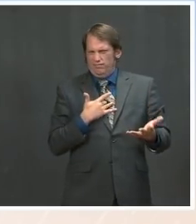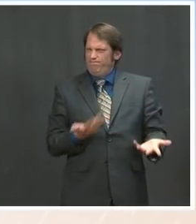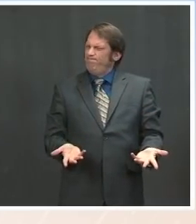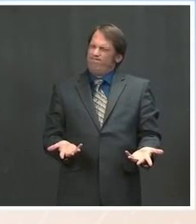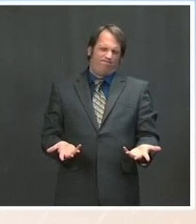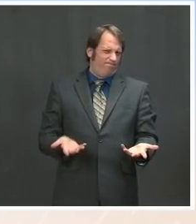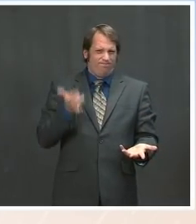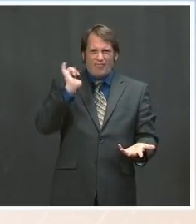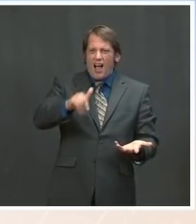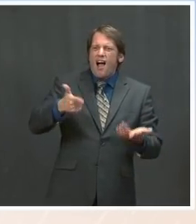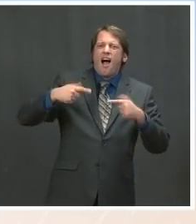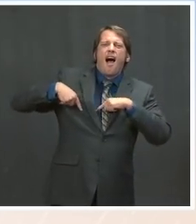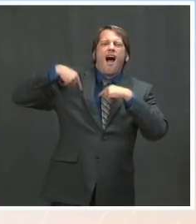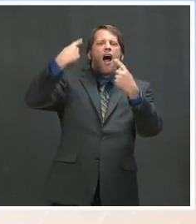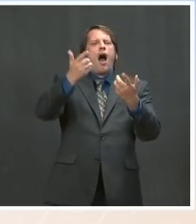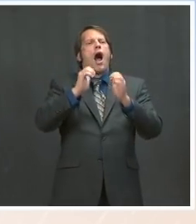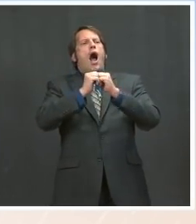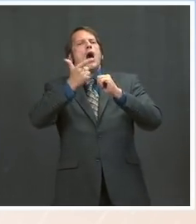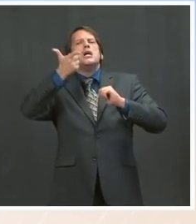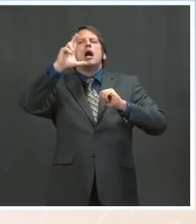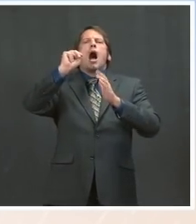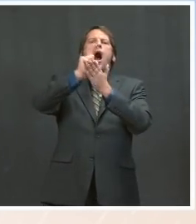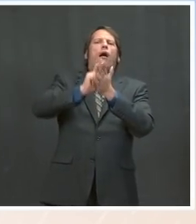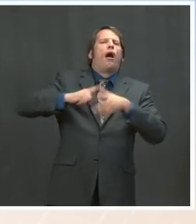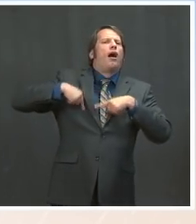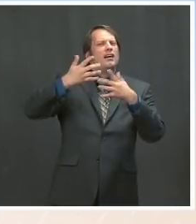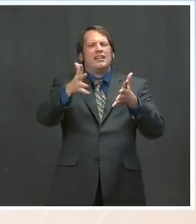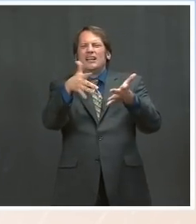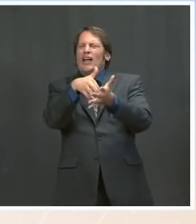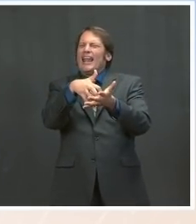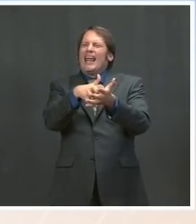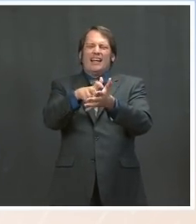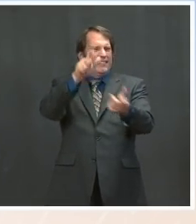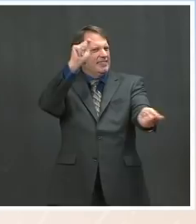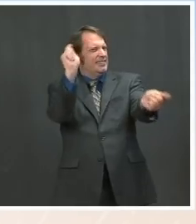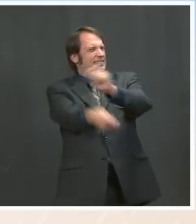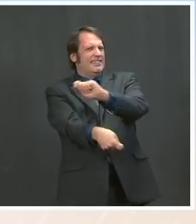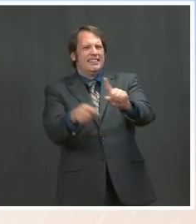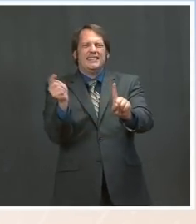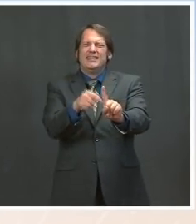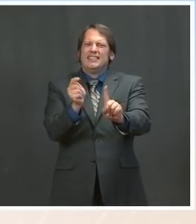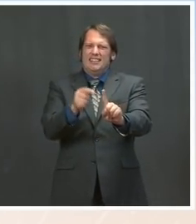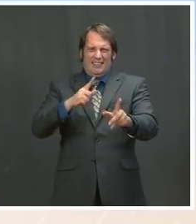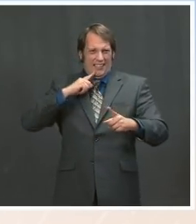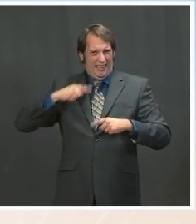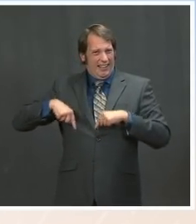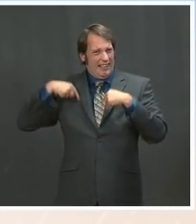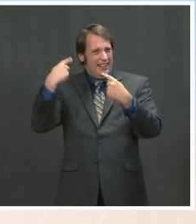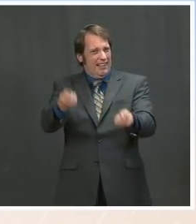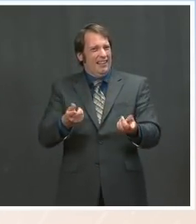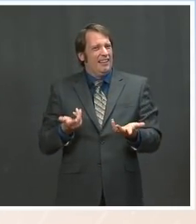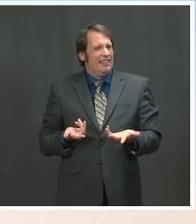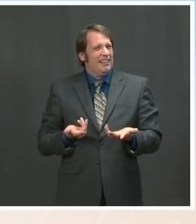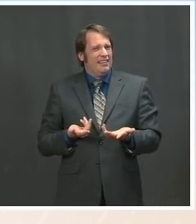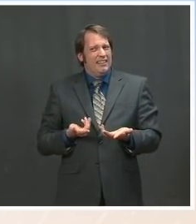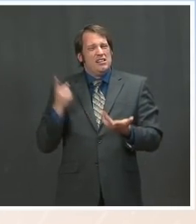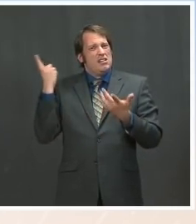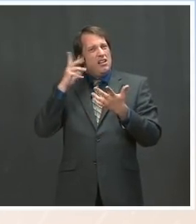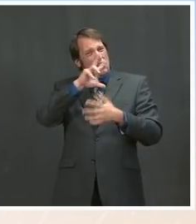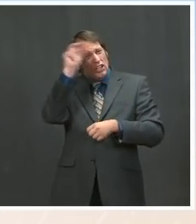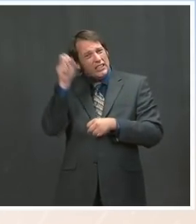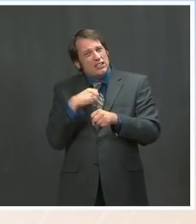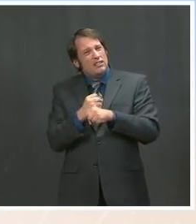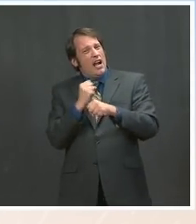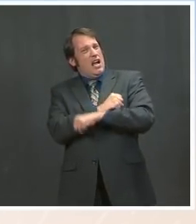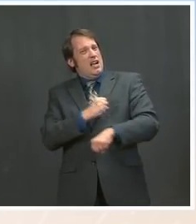decades, not only verbally, but he's led the fight to get background checks in place, to ensure the assault weapons ban was placed,